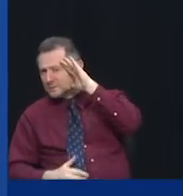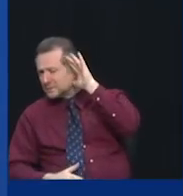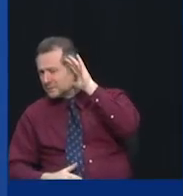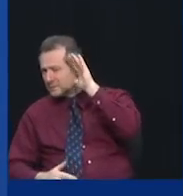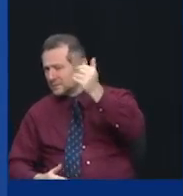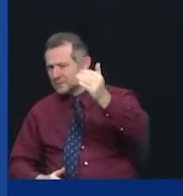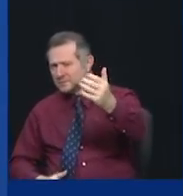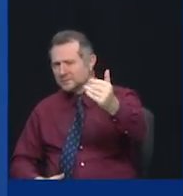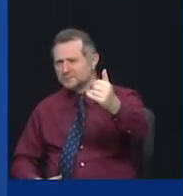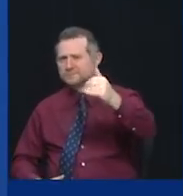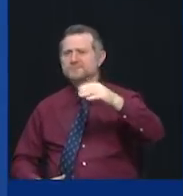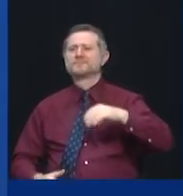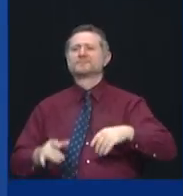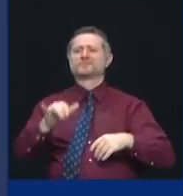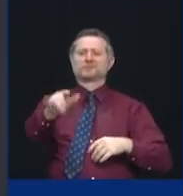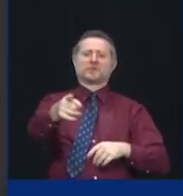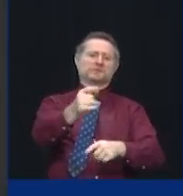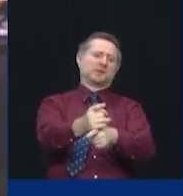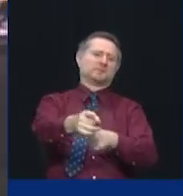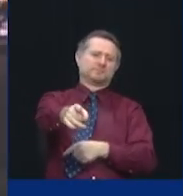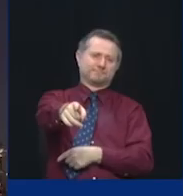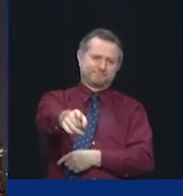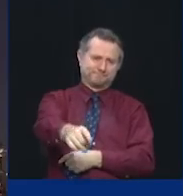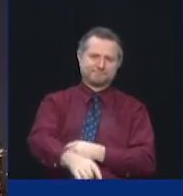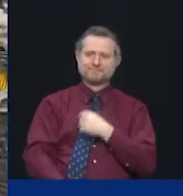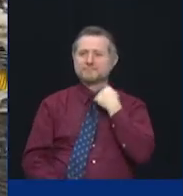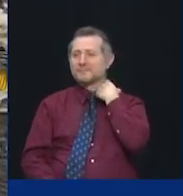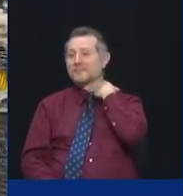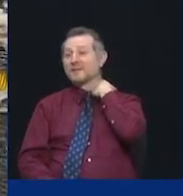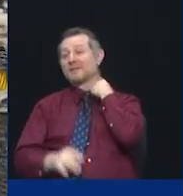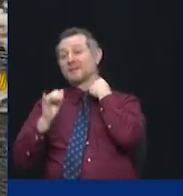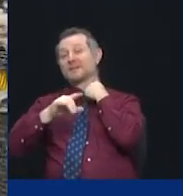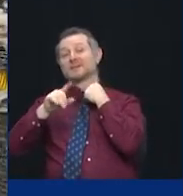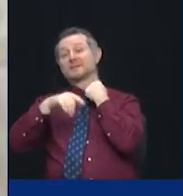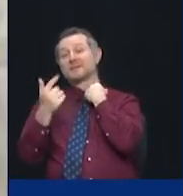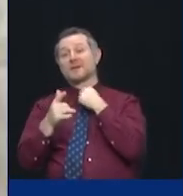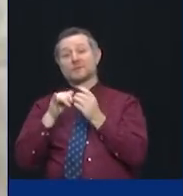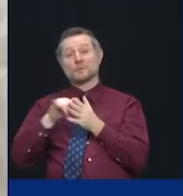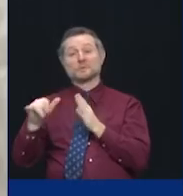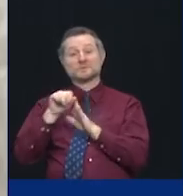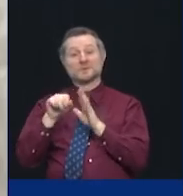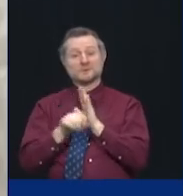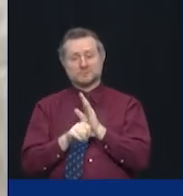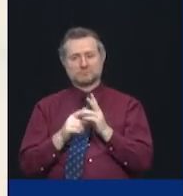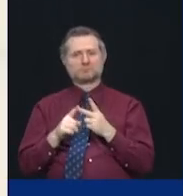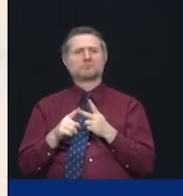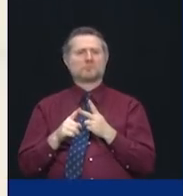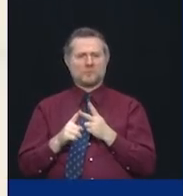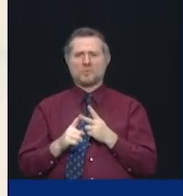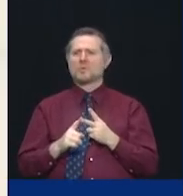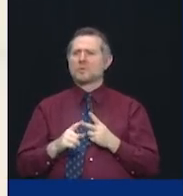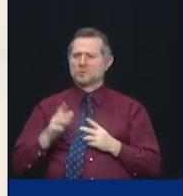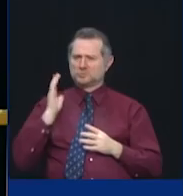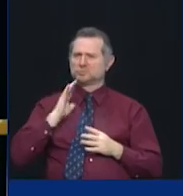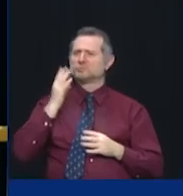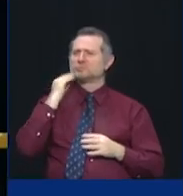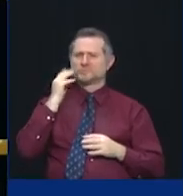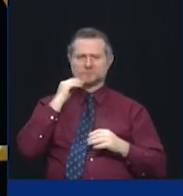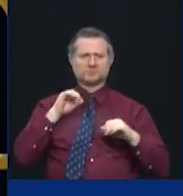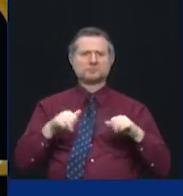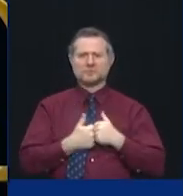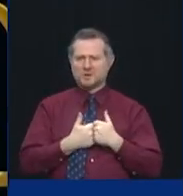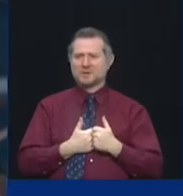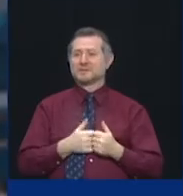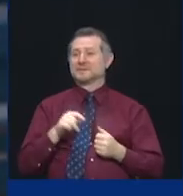Got it. Next. New York State is no stranger to a challenge. And after a most difficult year, we are rising up